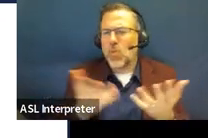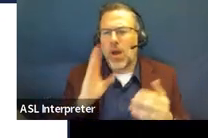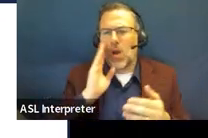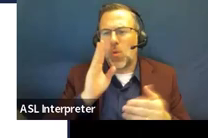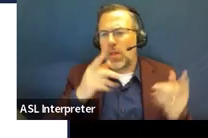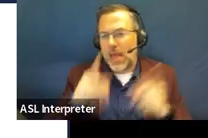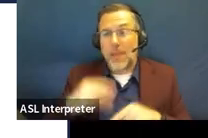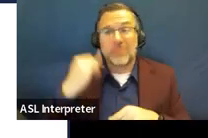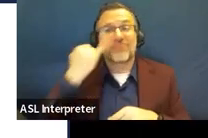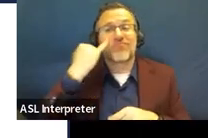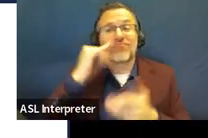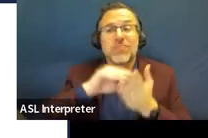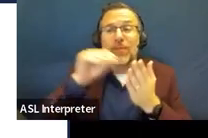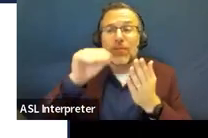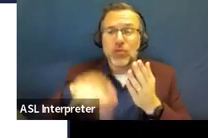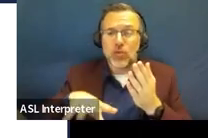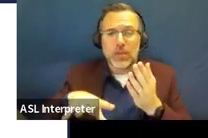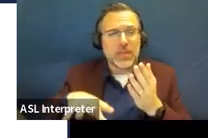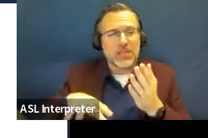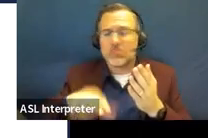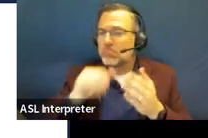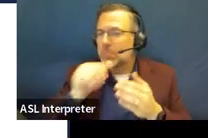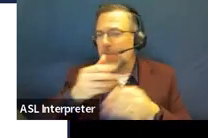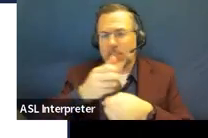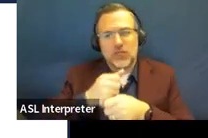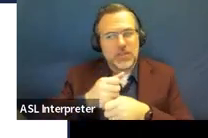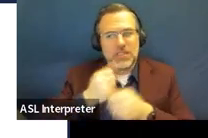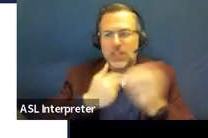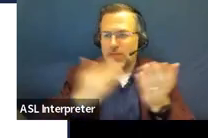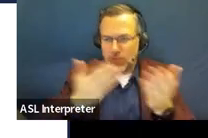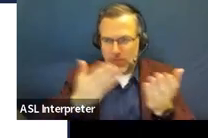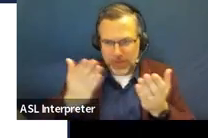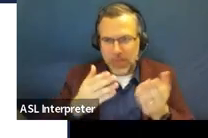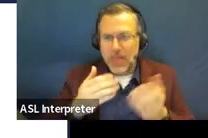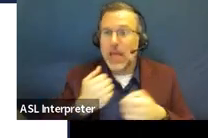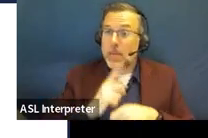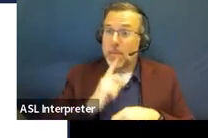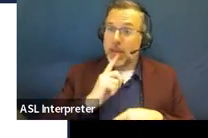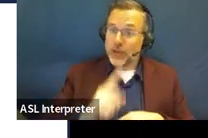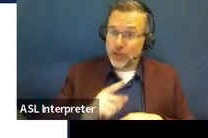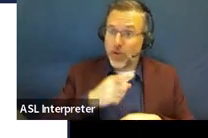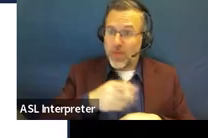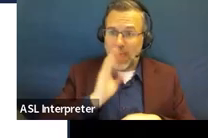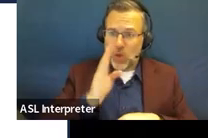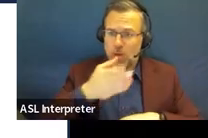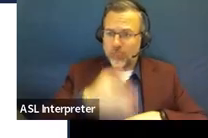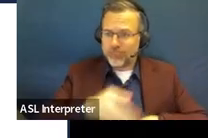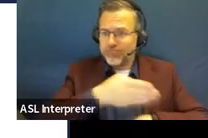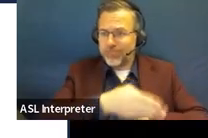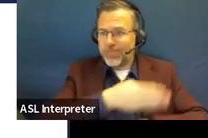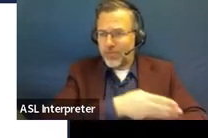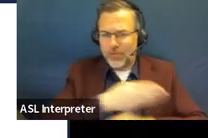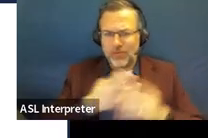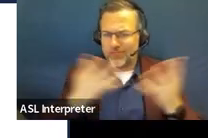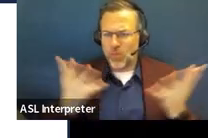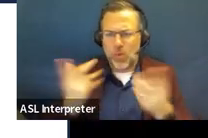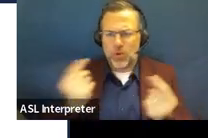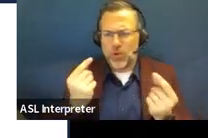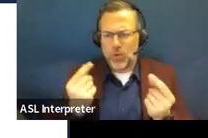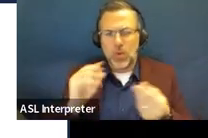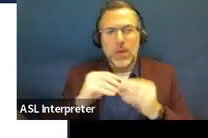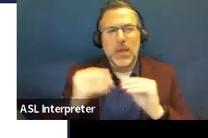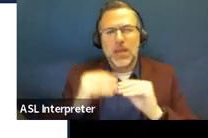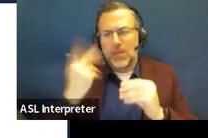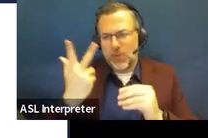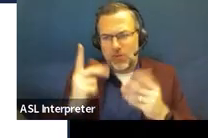if the student doesn't receive services to make sure that they are going to start making some progress? So number three